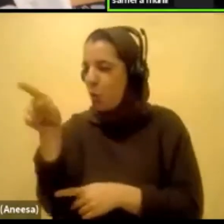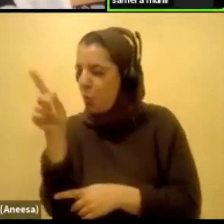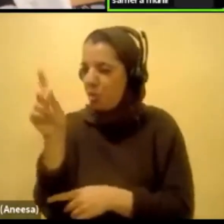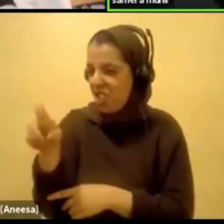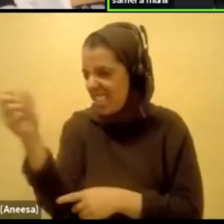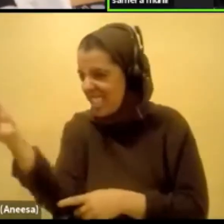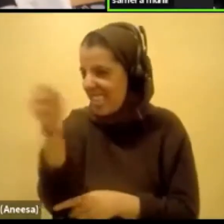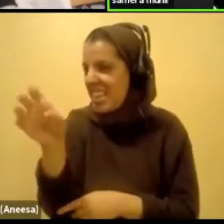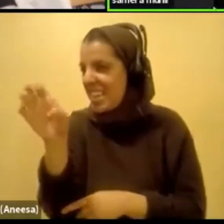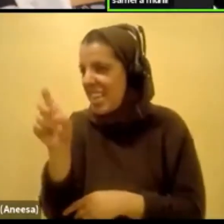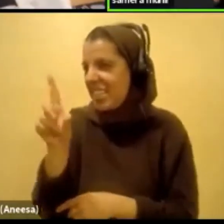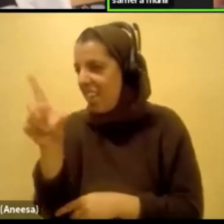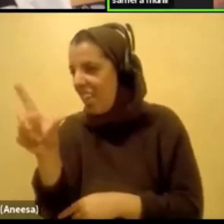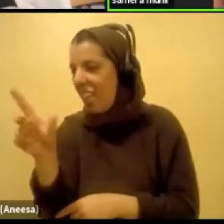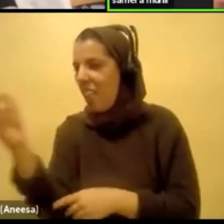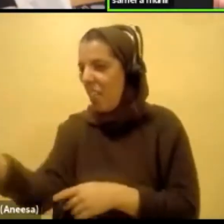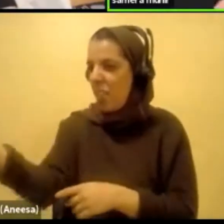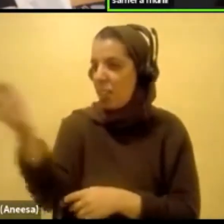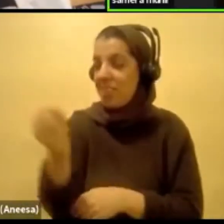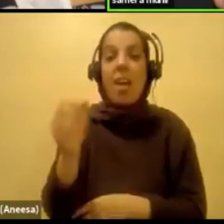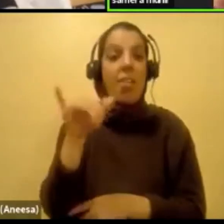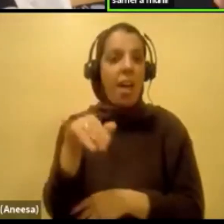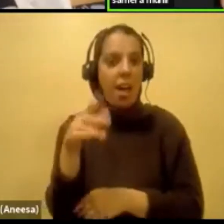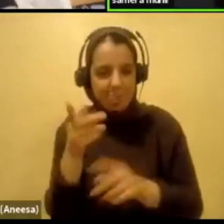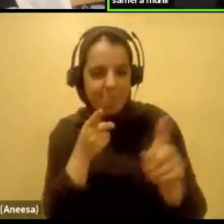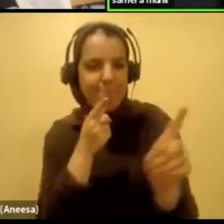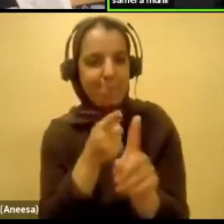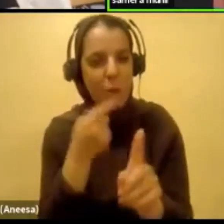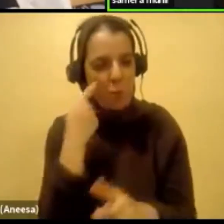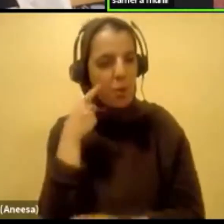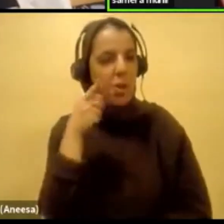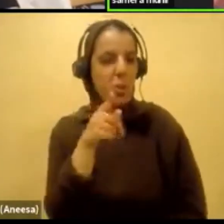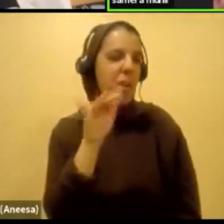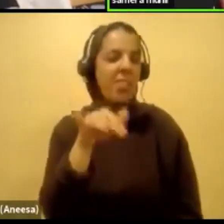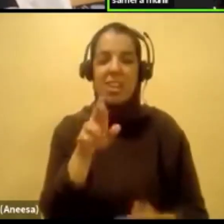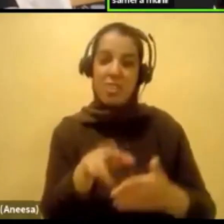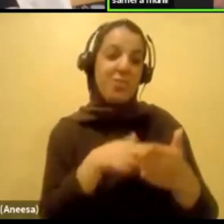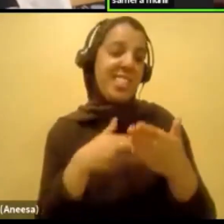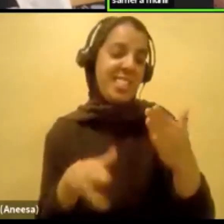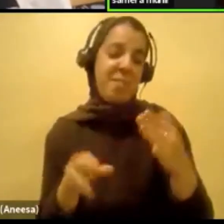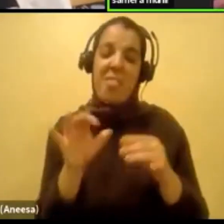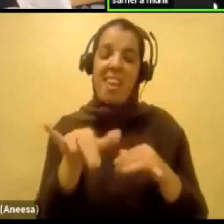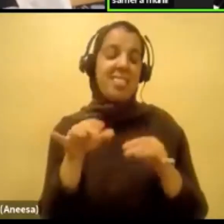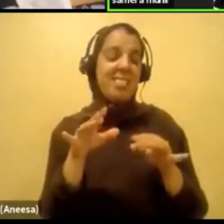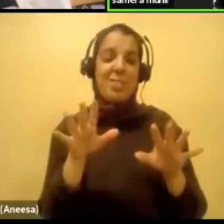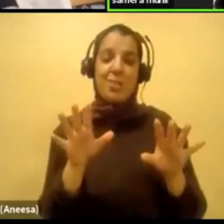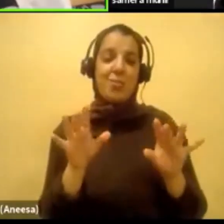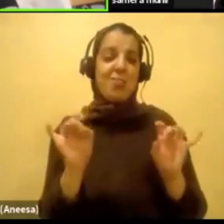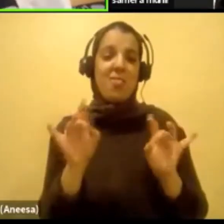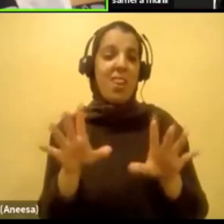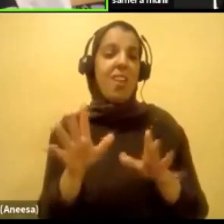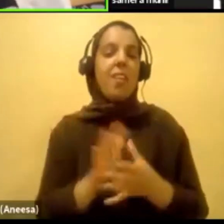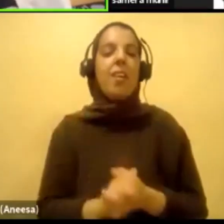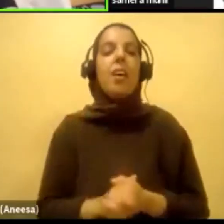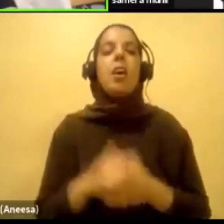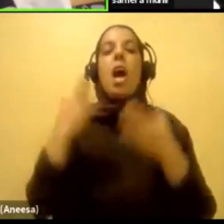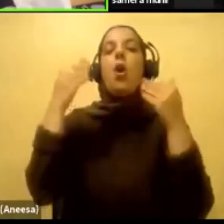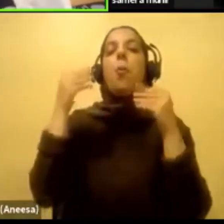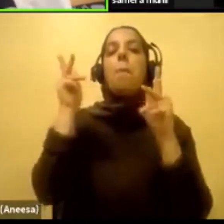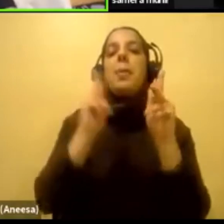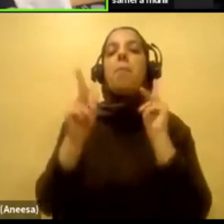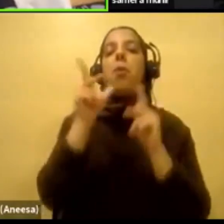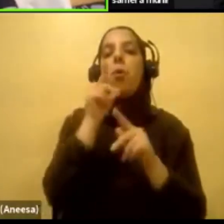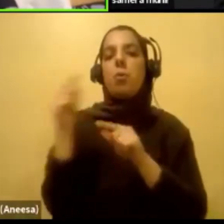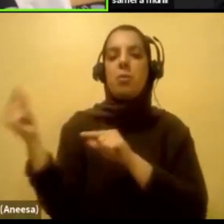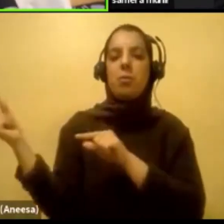For them to do that with you was targeted. And that is, that's just disgusting. So not really. hope that people who did that to me somehow